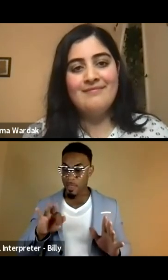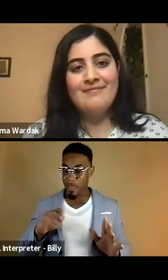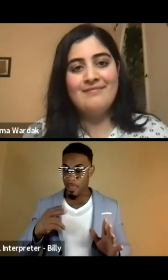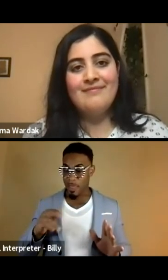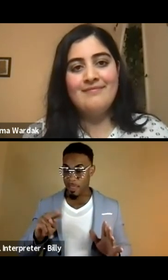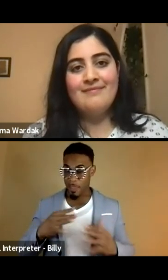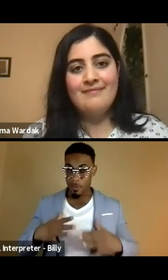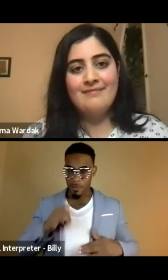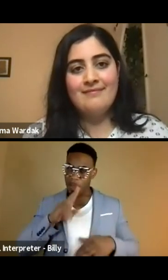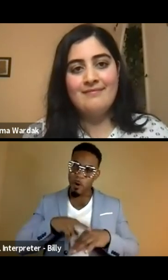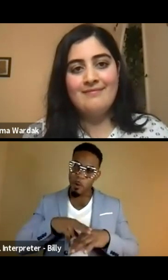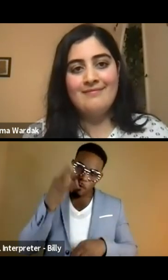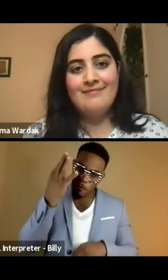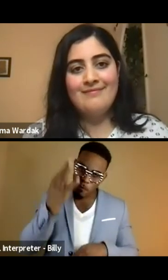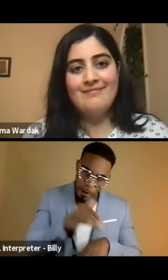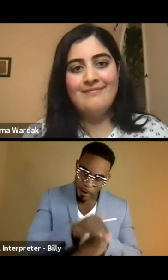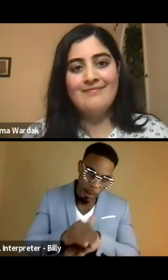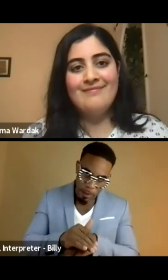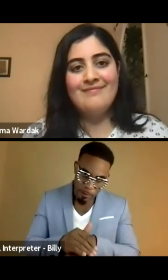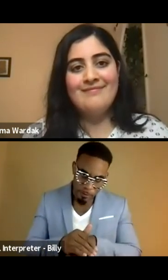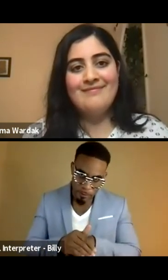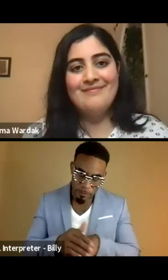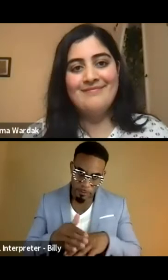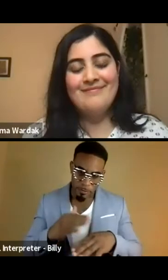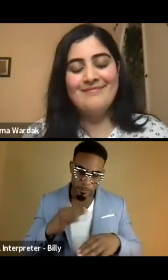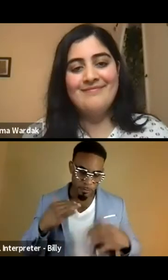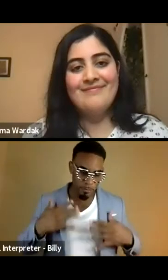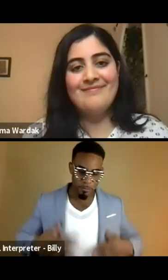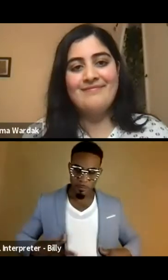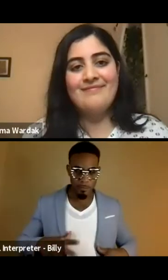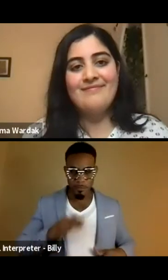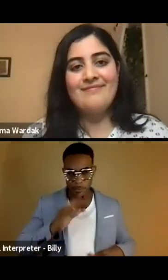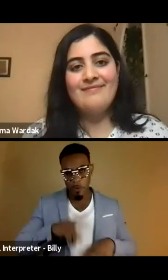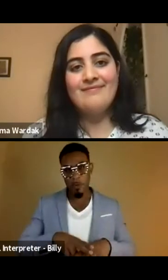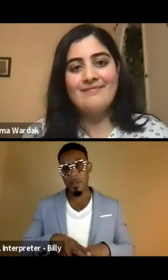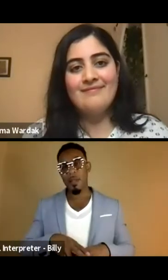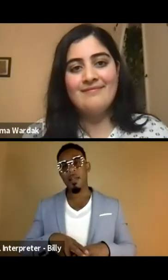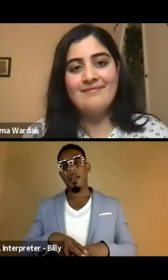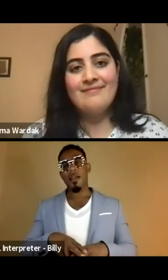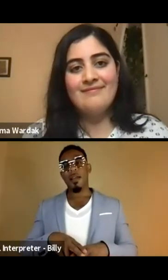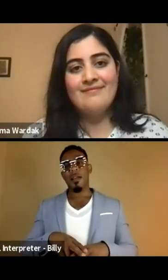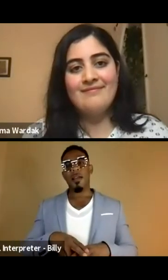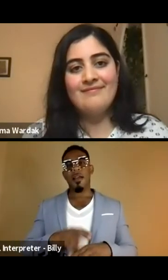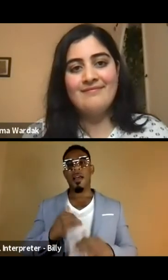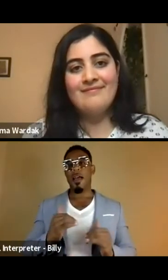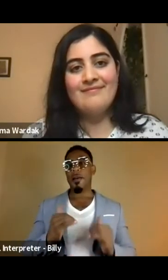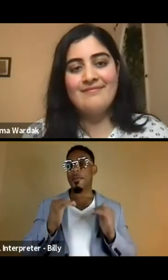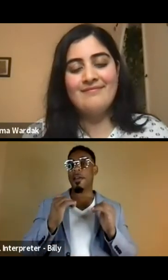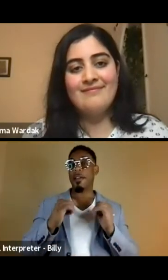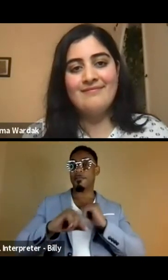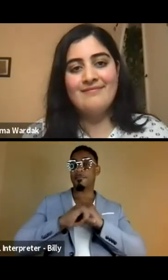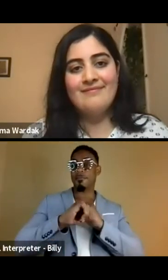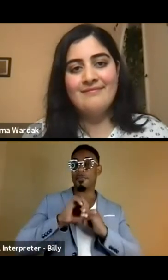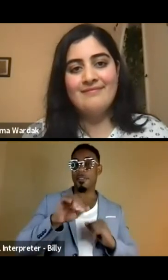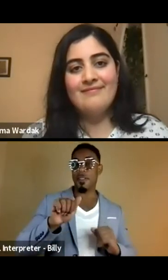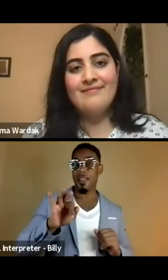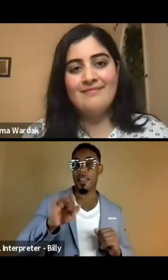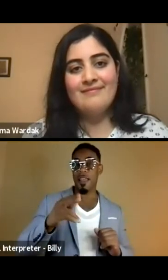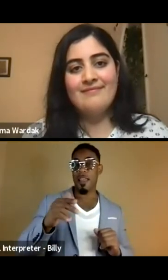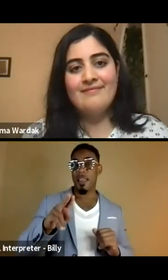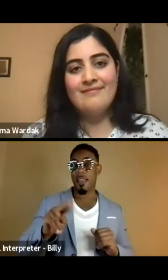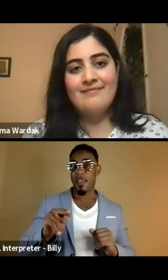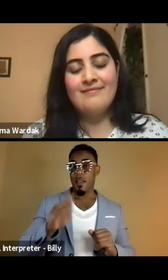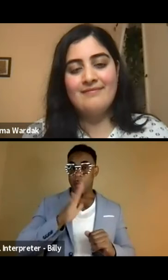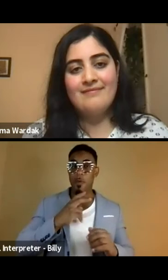my normal Friday night, uh, garb. Um, I'm, uh, amplifying Afghan women's voices